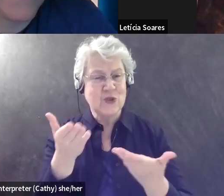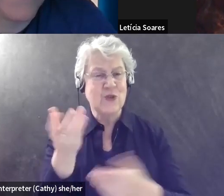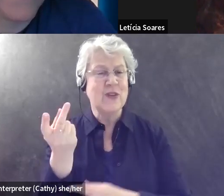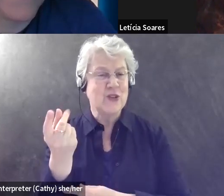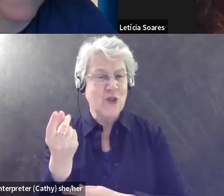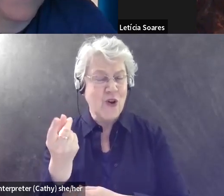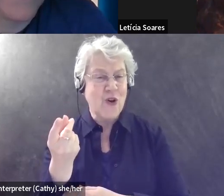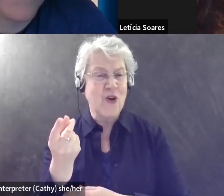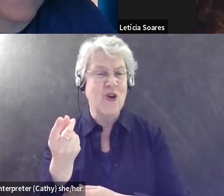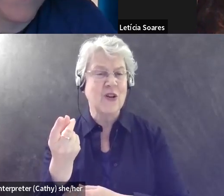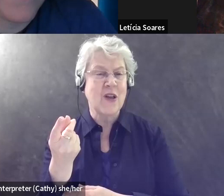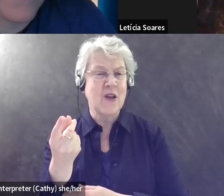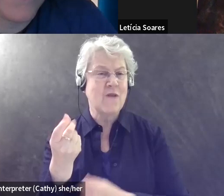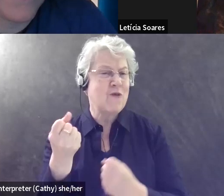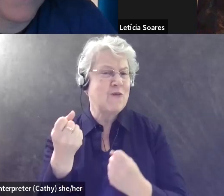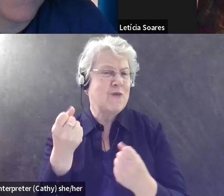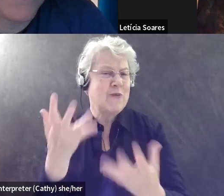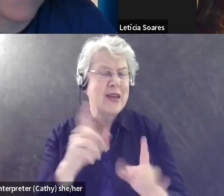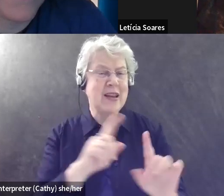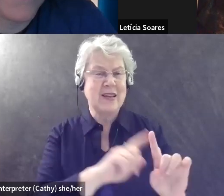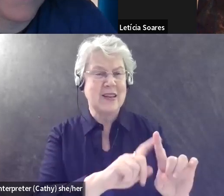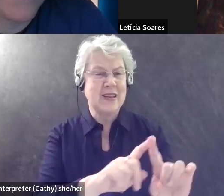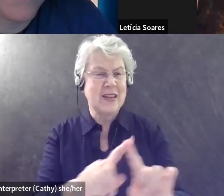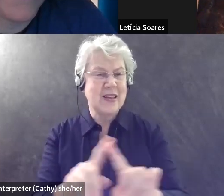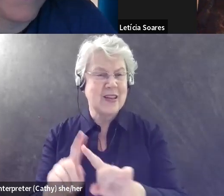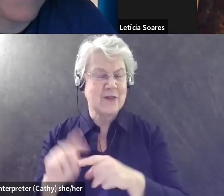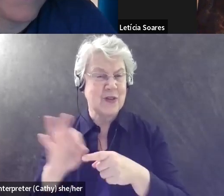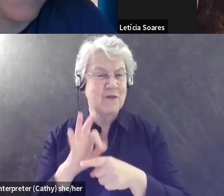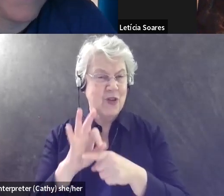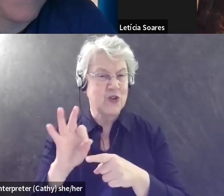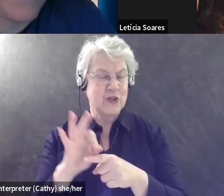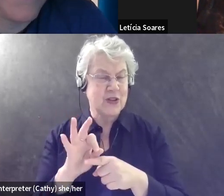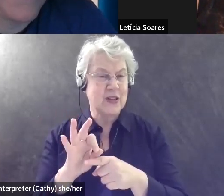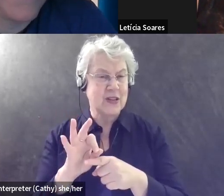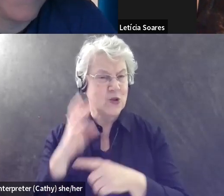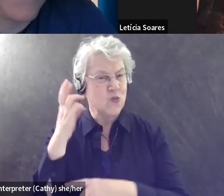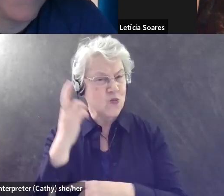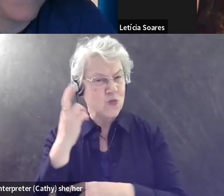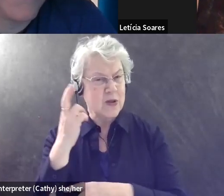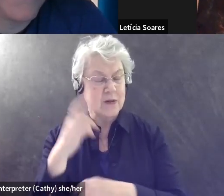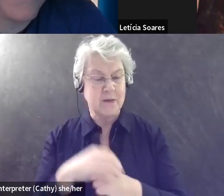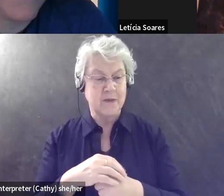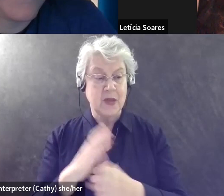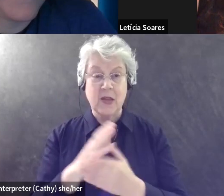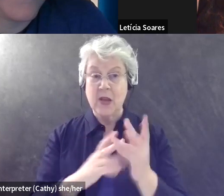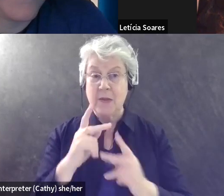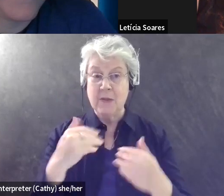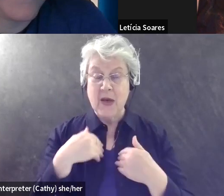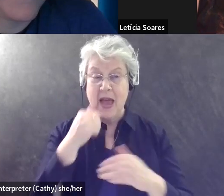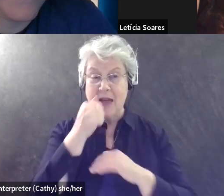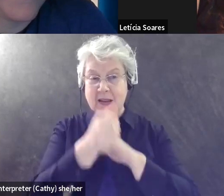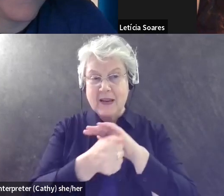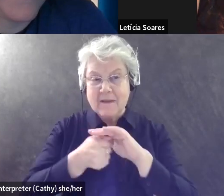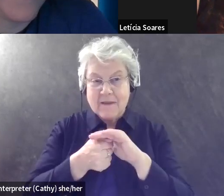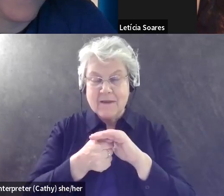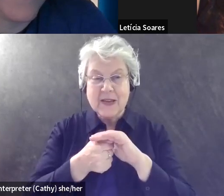all sorts of, uh, different functions. And some people with invisible illnesses and, uh,